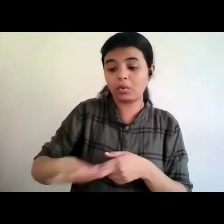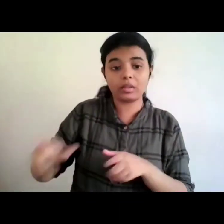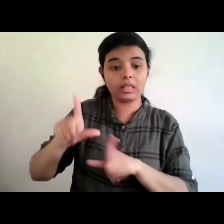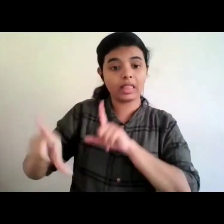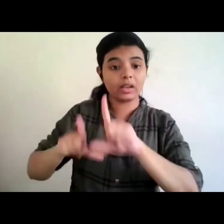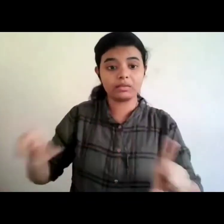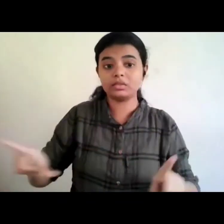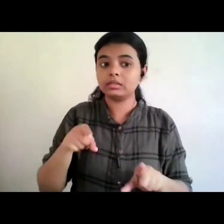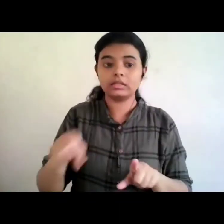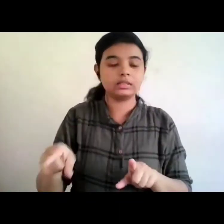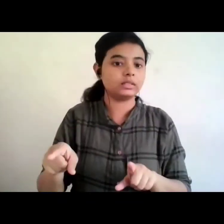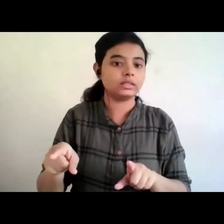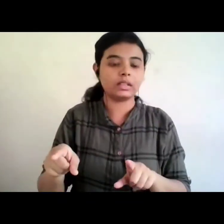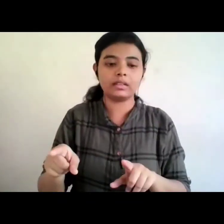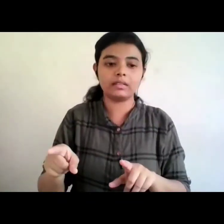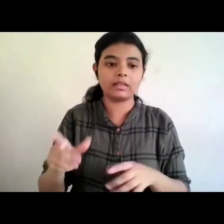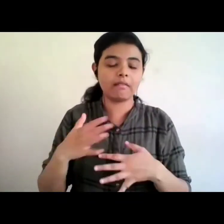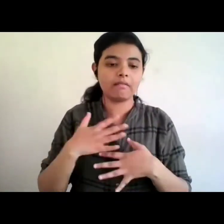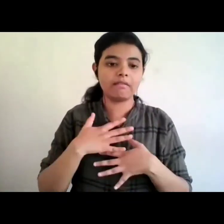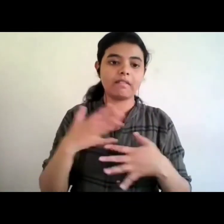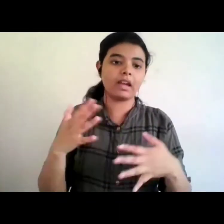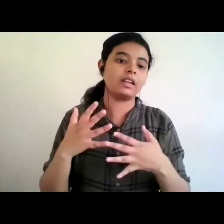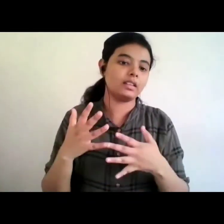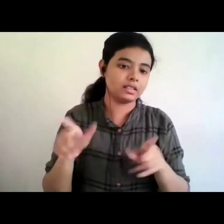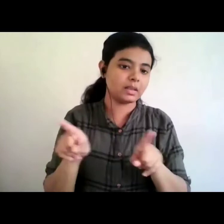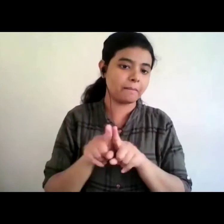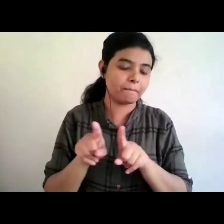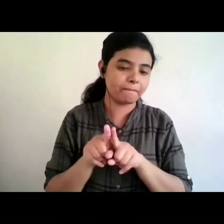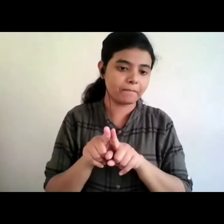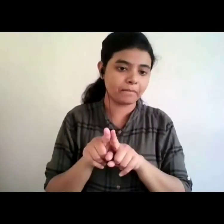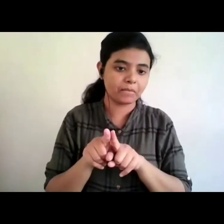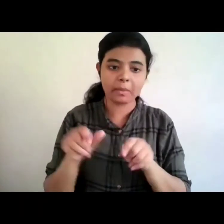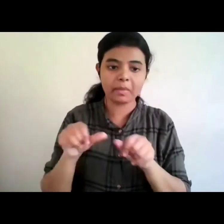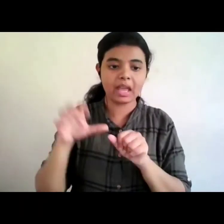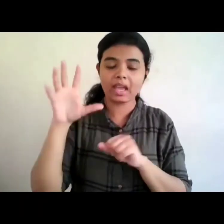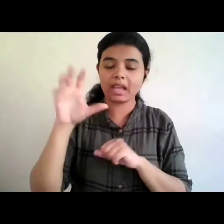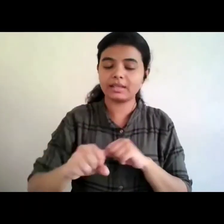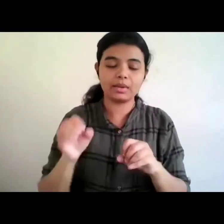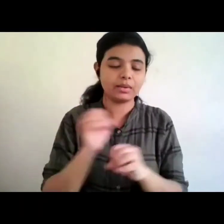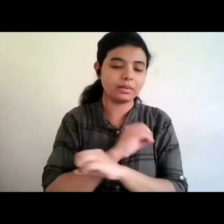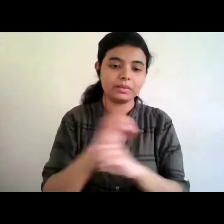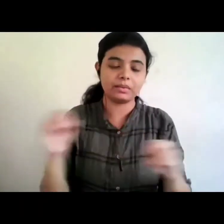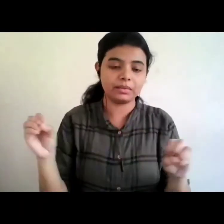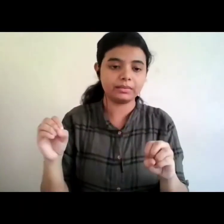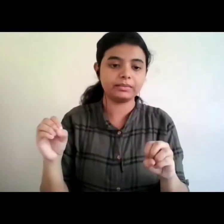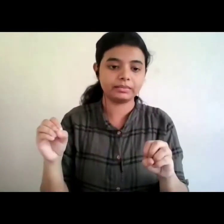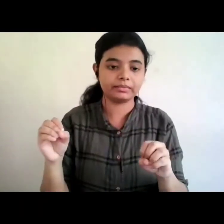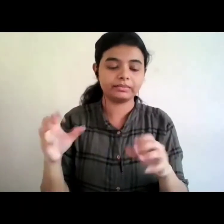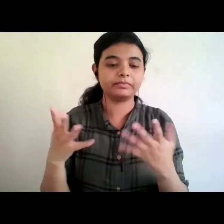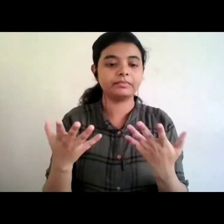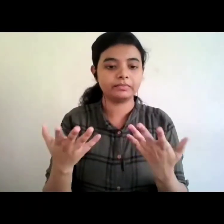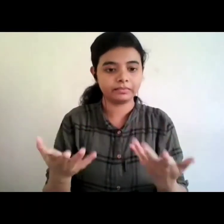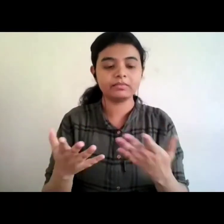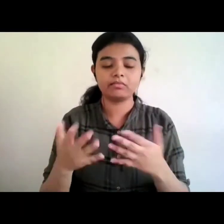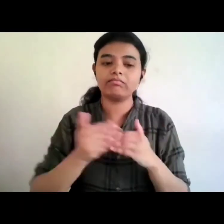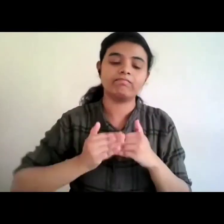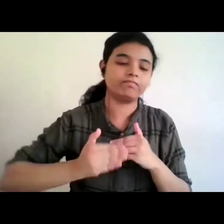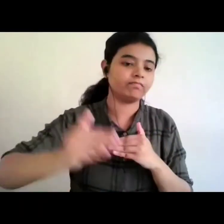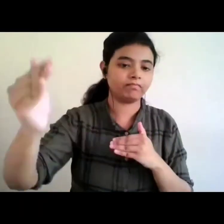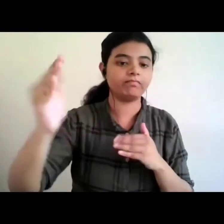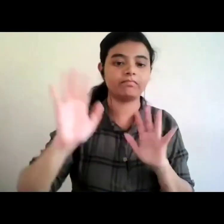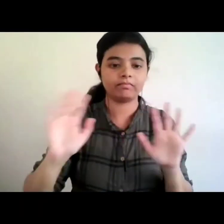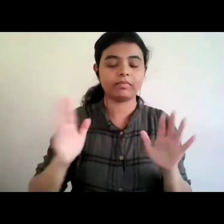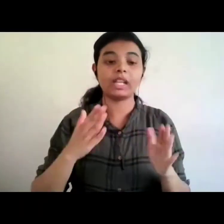very scarce um uh in accessible format so yes we have a long way to go